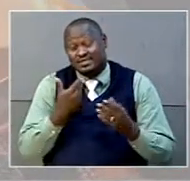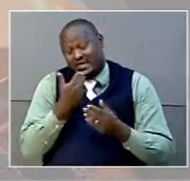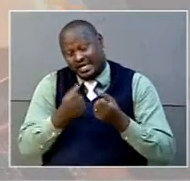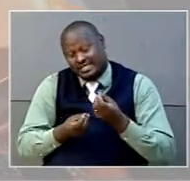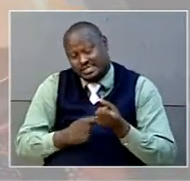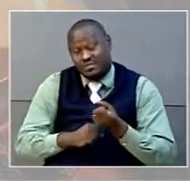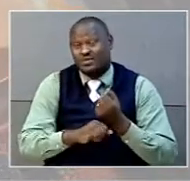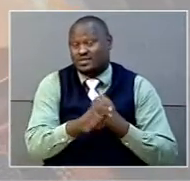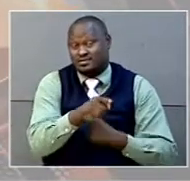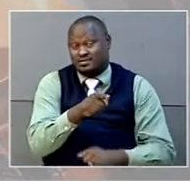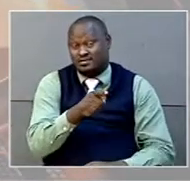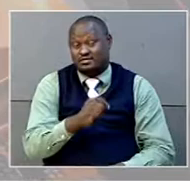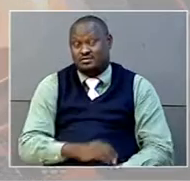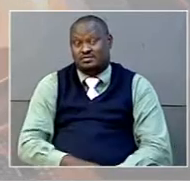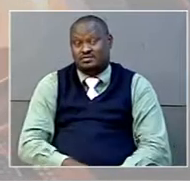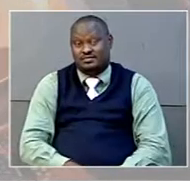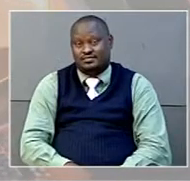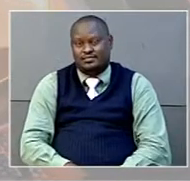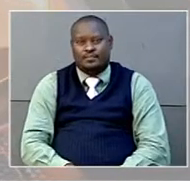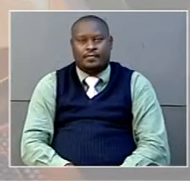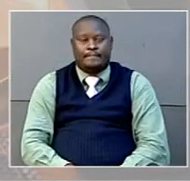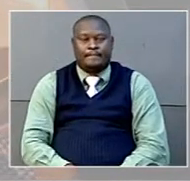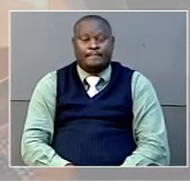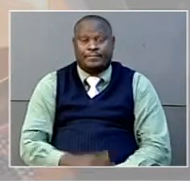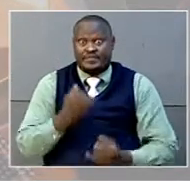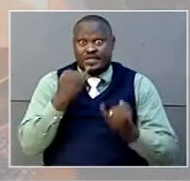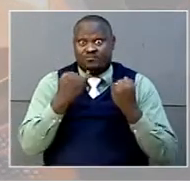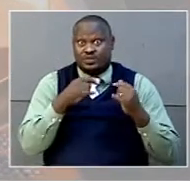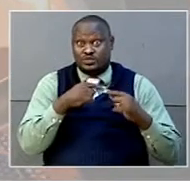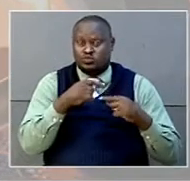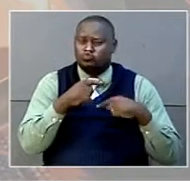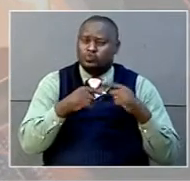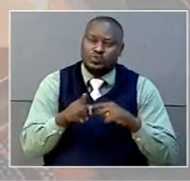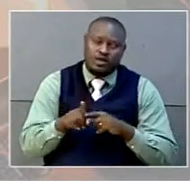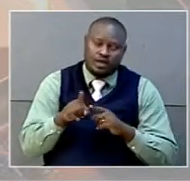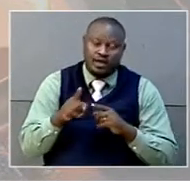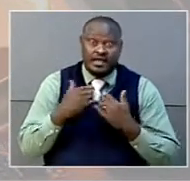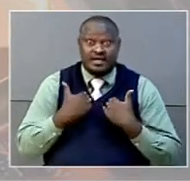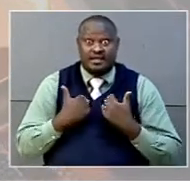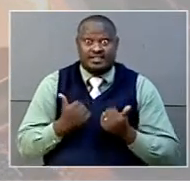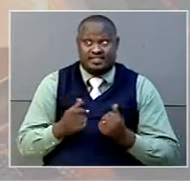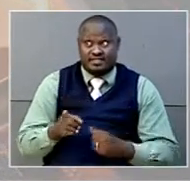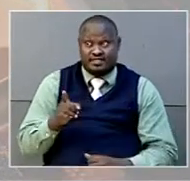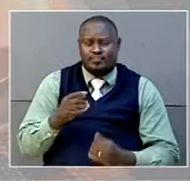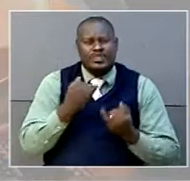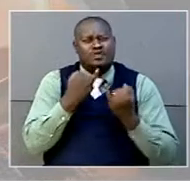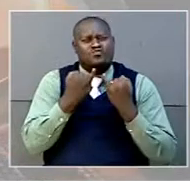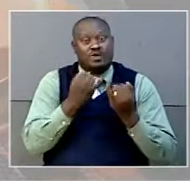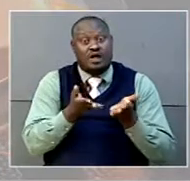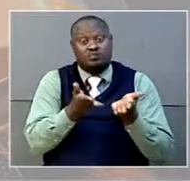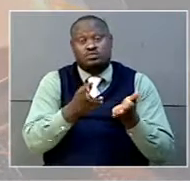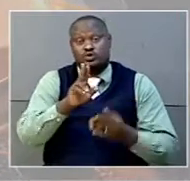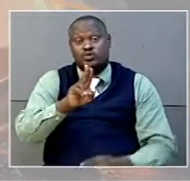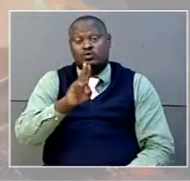withdrawn. Still on information, sorry, on news pertaining to the health sector. Information reaching UBC